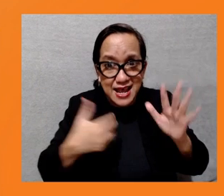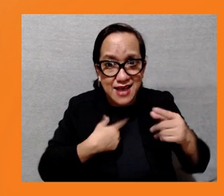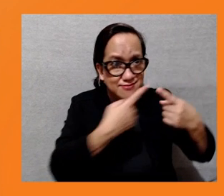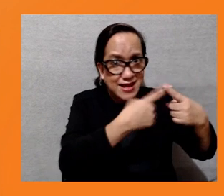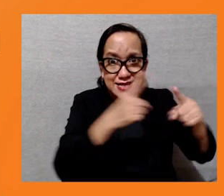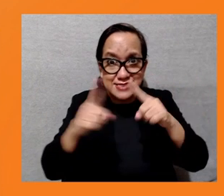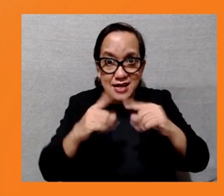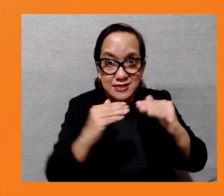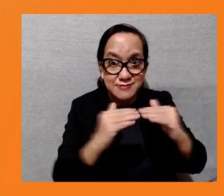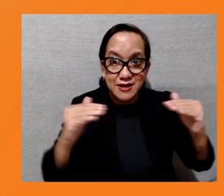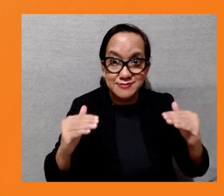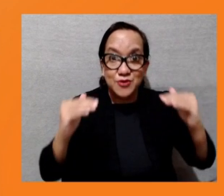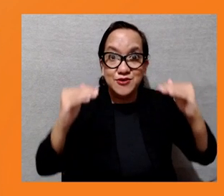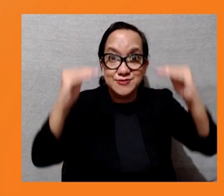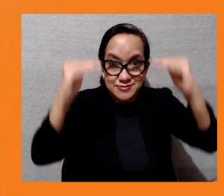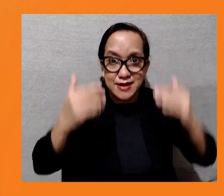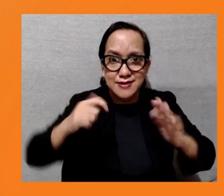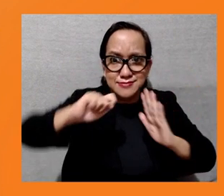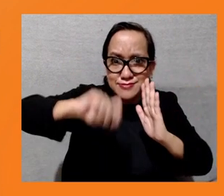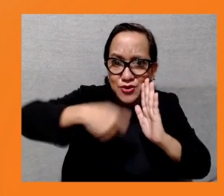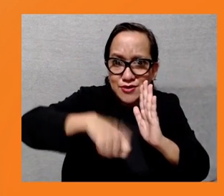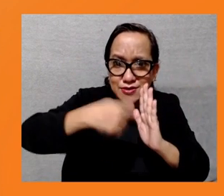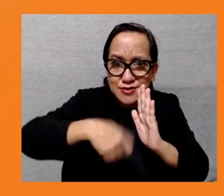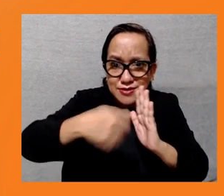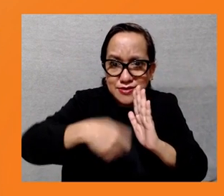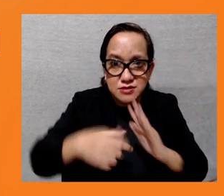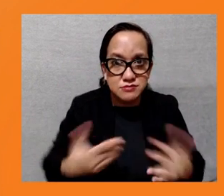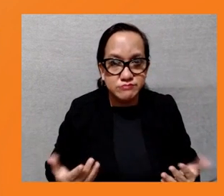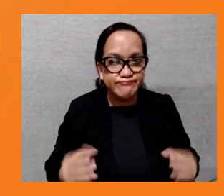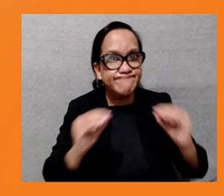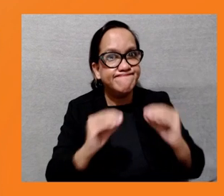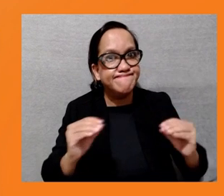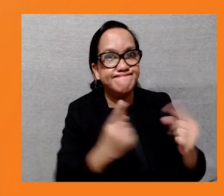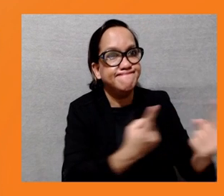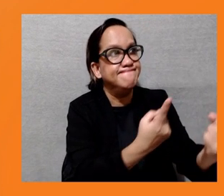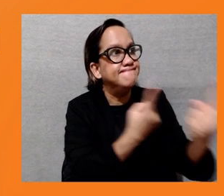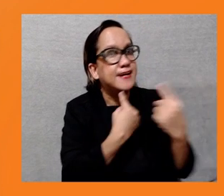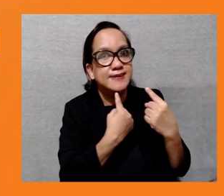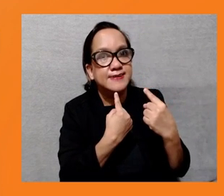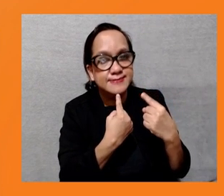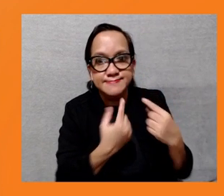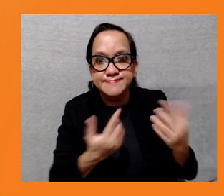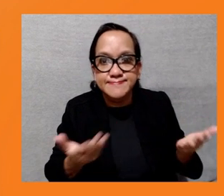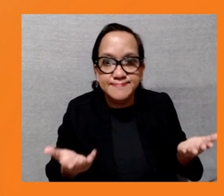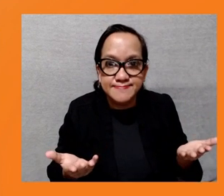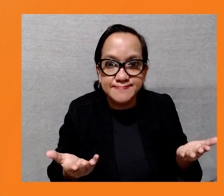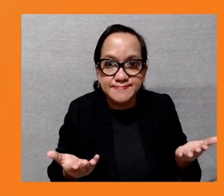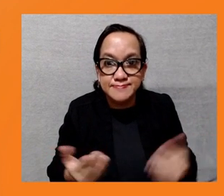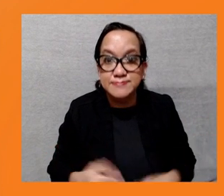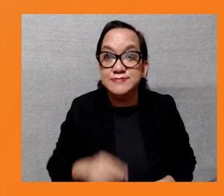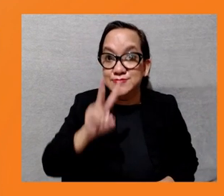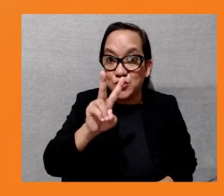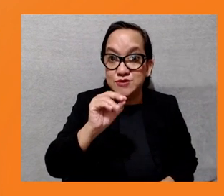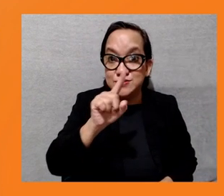has not responded effectively to those demands. Thus, in July 2018, the committees also filed a complaint to the